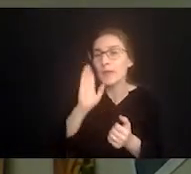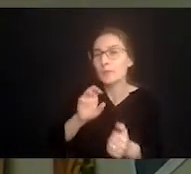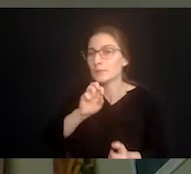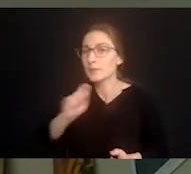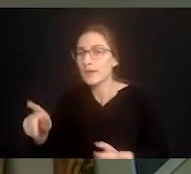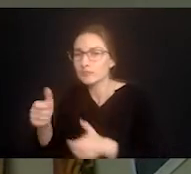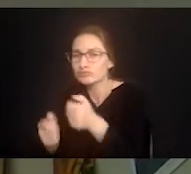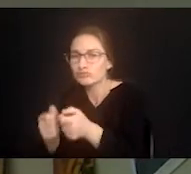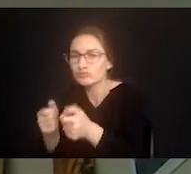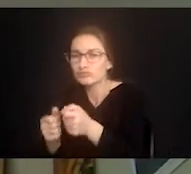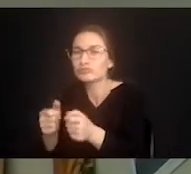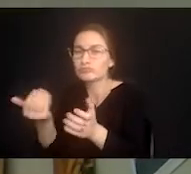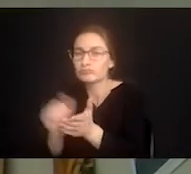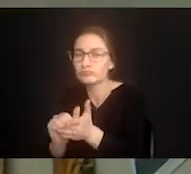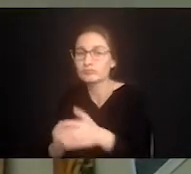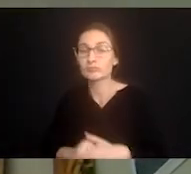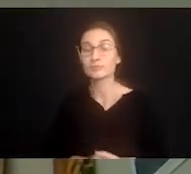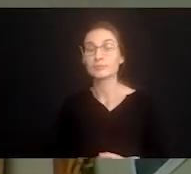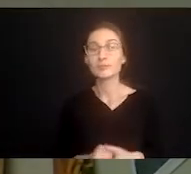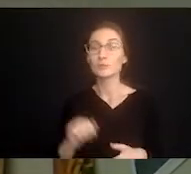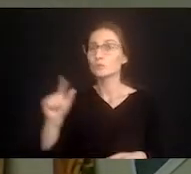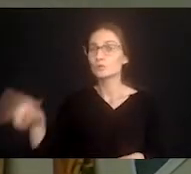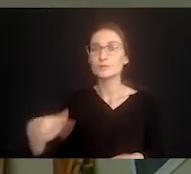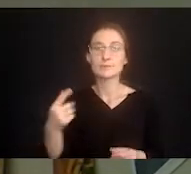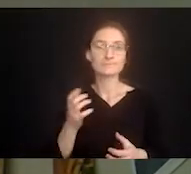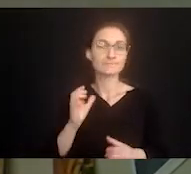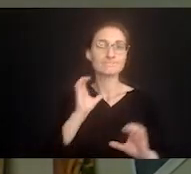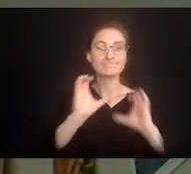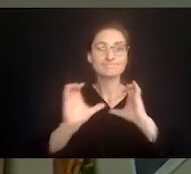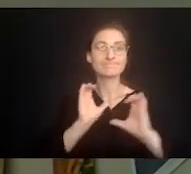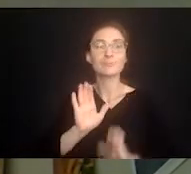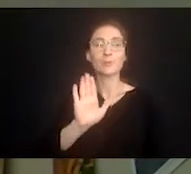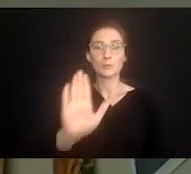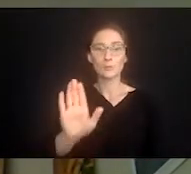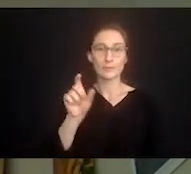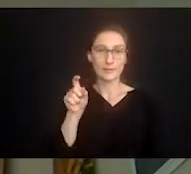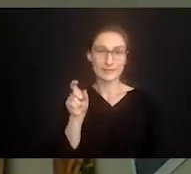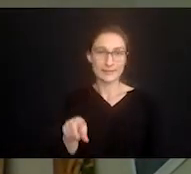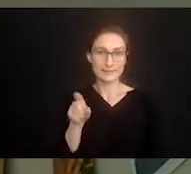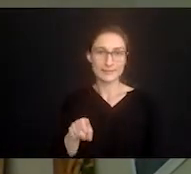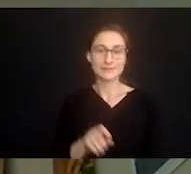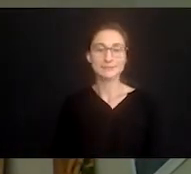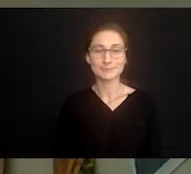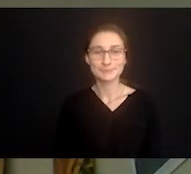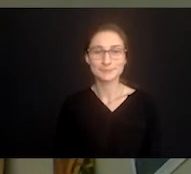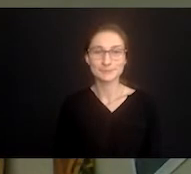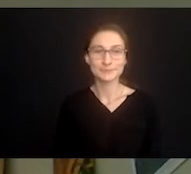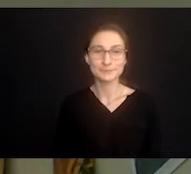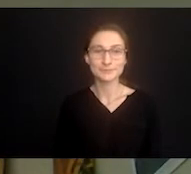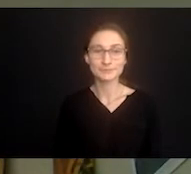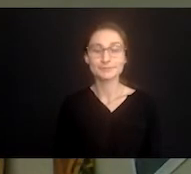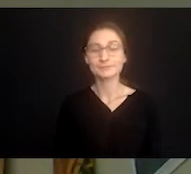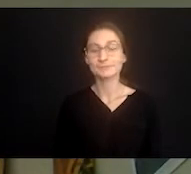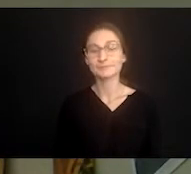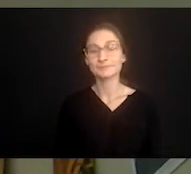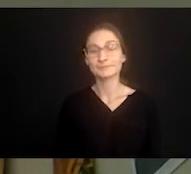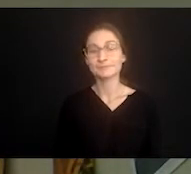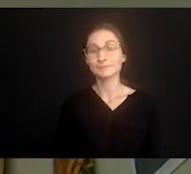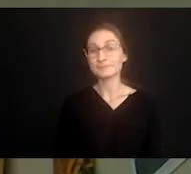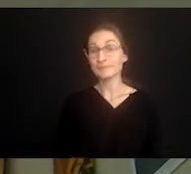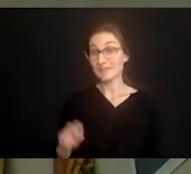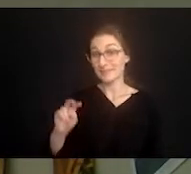often all the time. If you can just put some time in to say I got to take care of my need right now for just a few minutes.